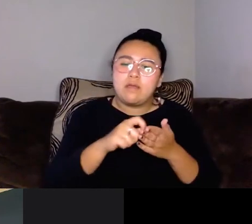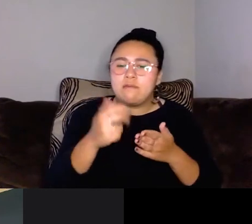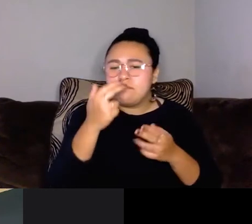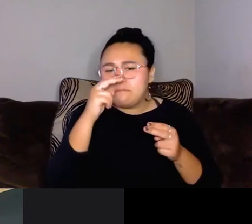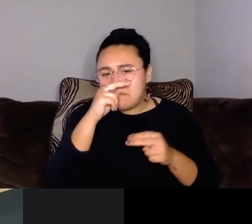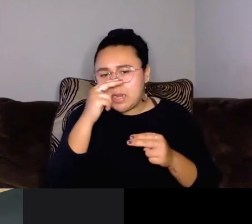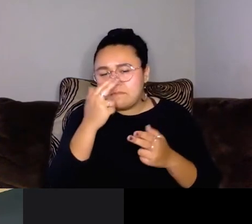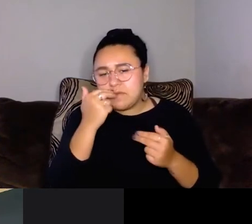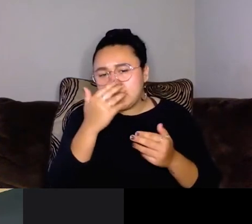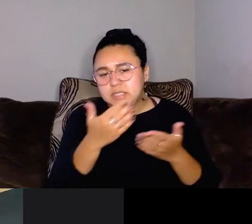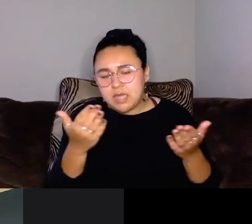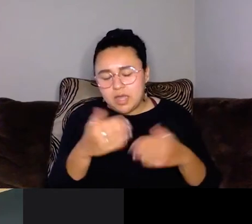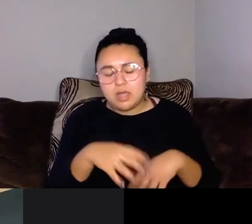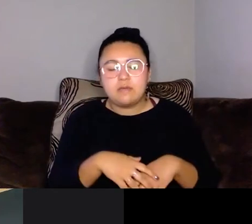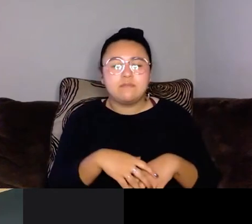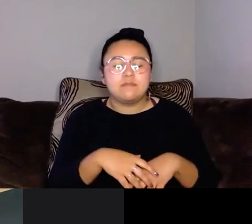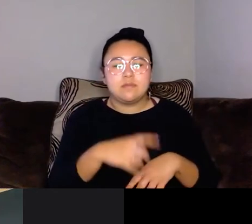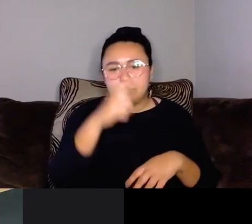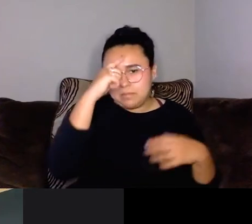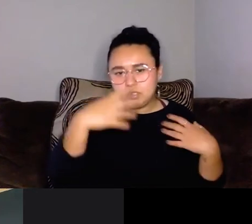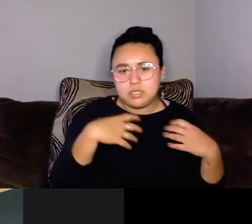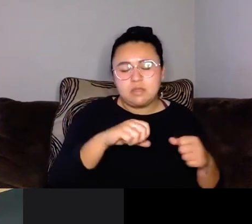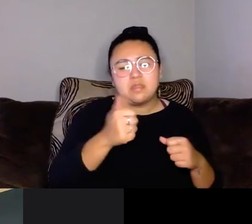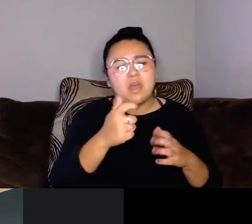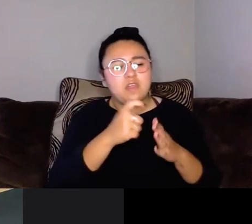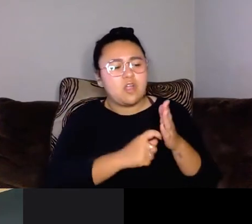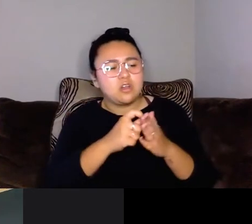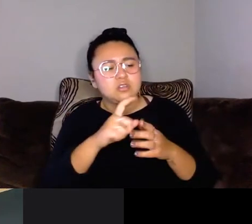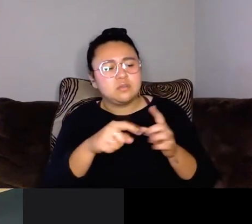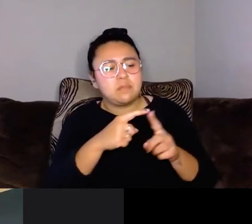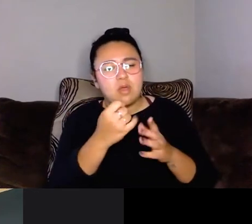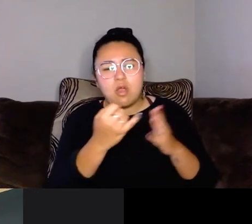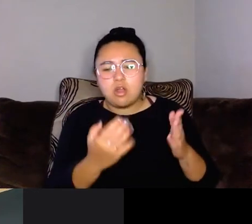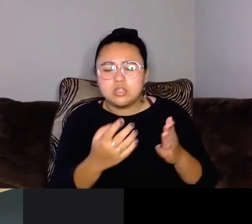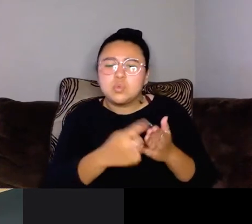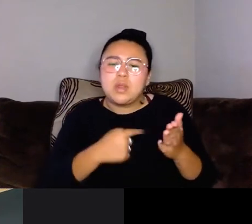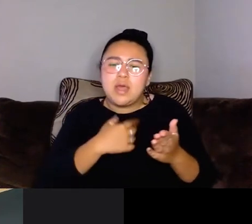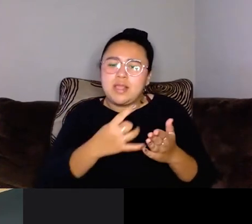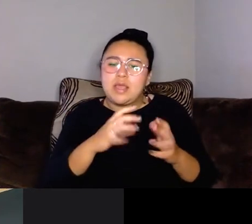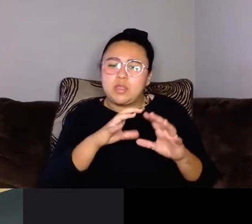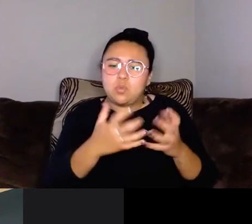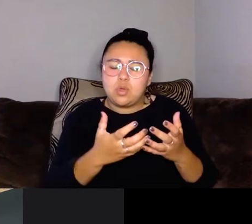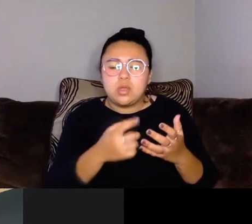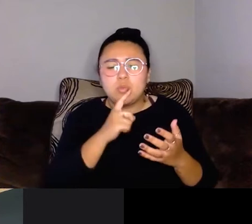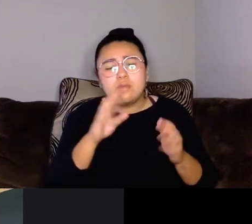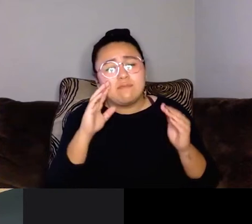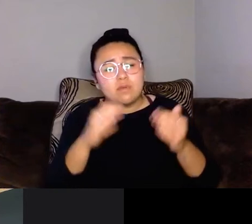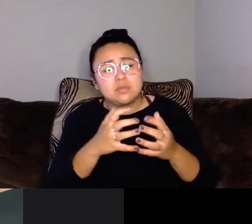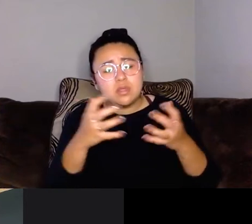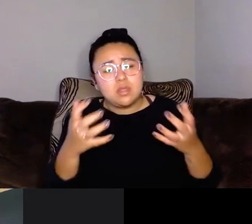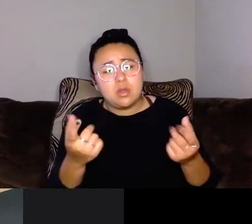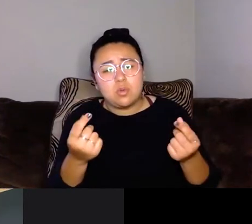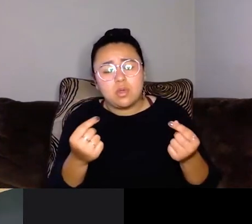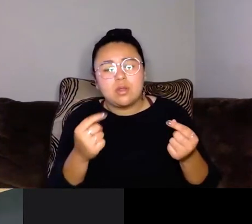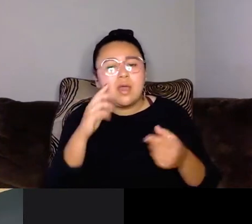some miscellaneous art articles about artists and different things that I like in the world, but I do focus a lot on, um,